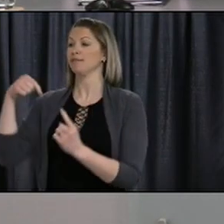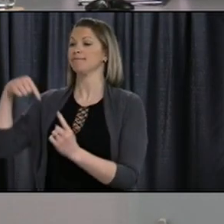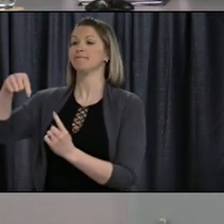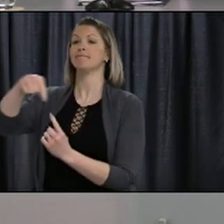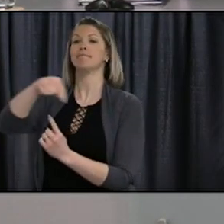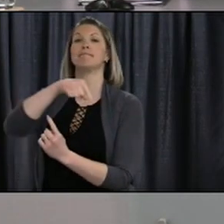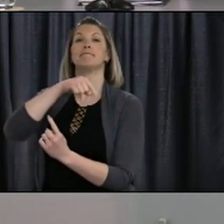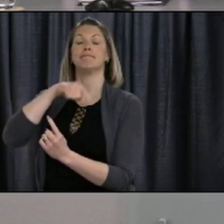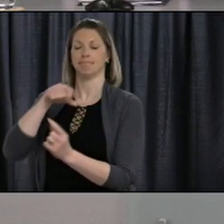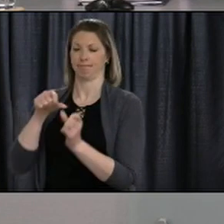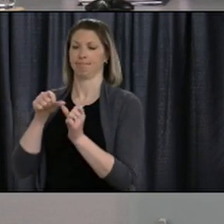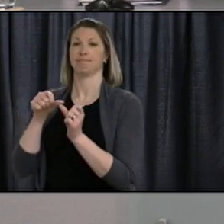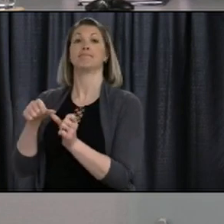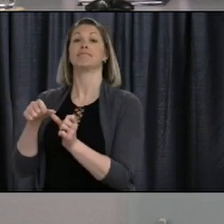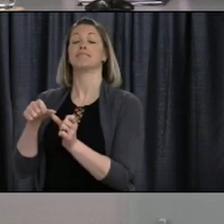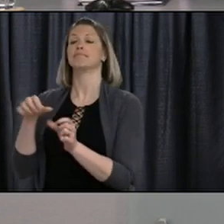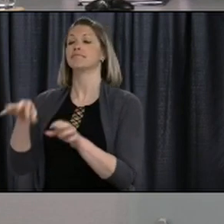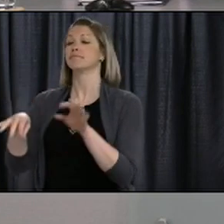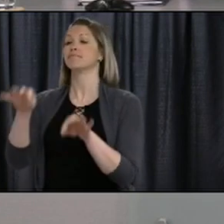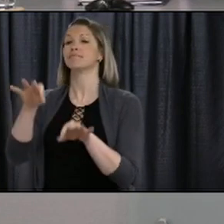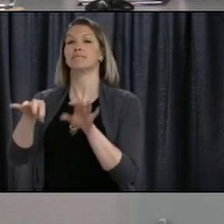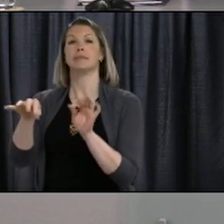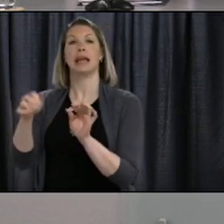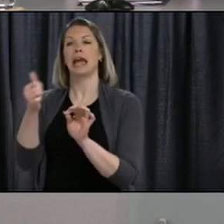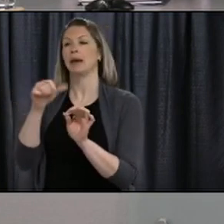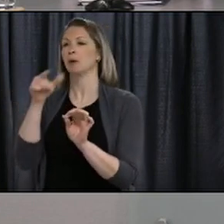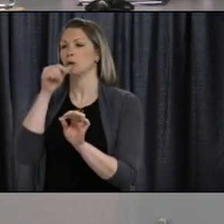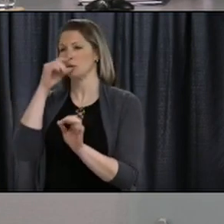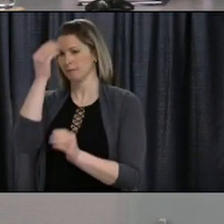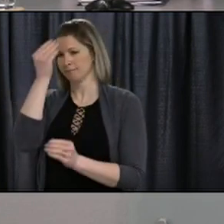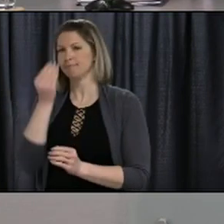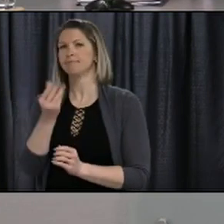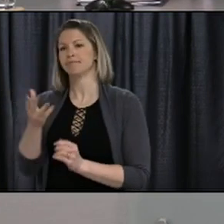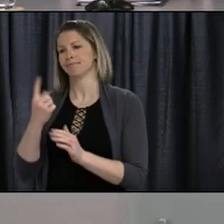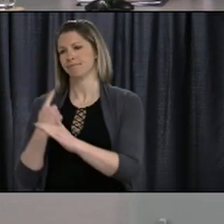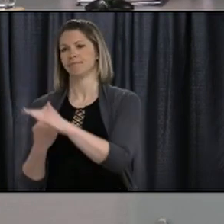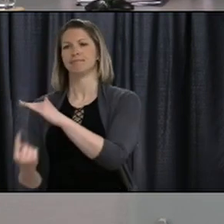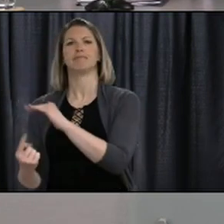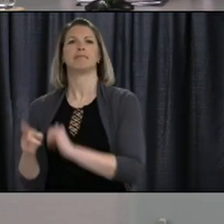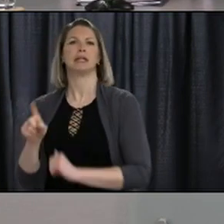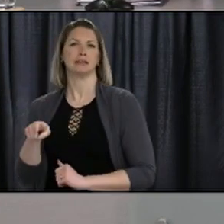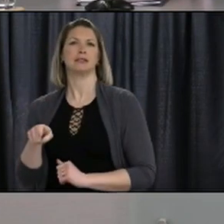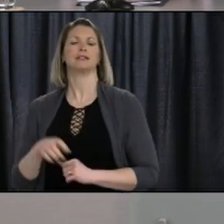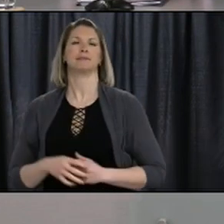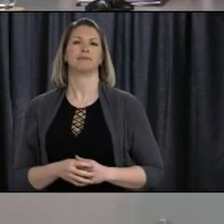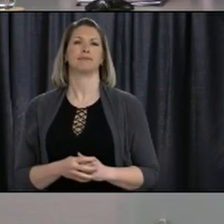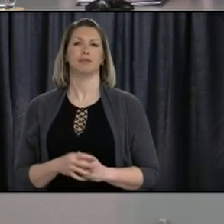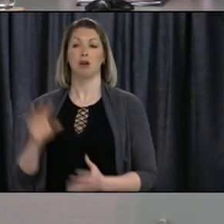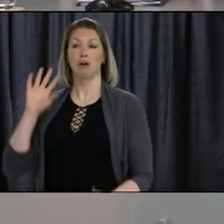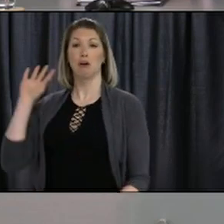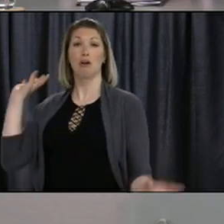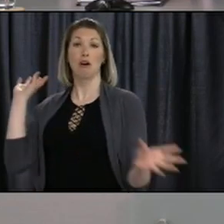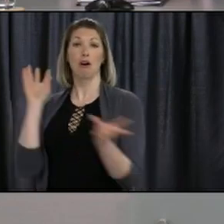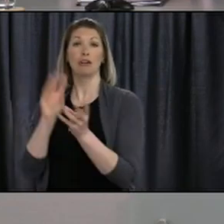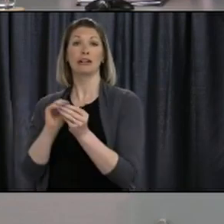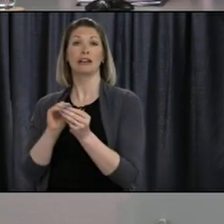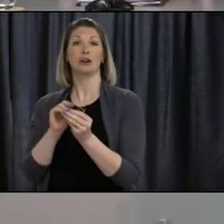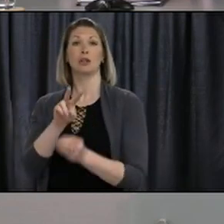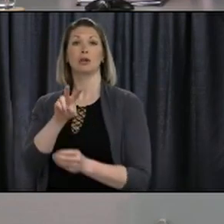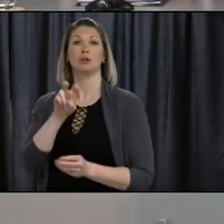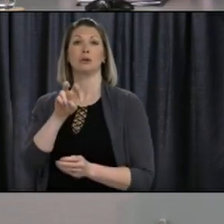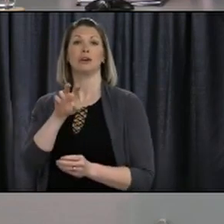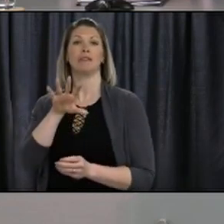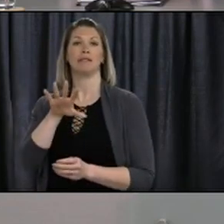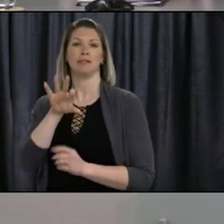ongoing, and everyone considered a close contact will be advised to quarantine. The total number of cases in our province is